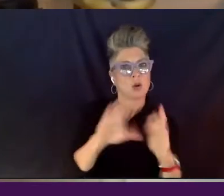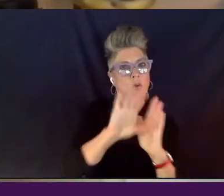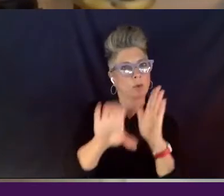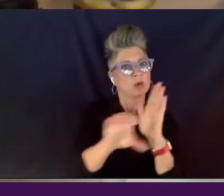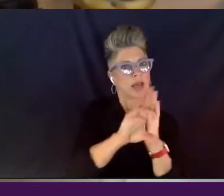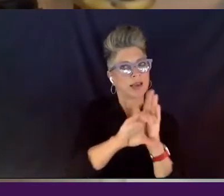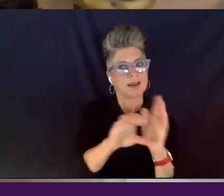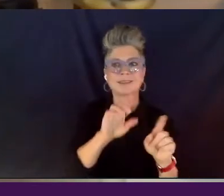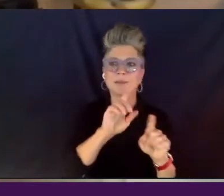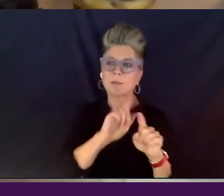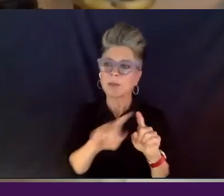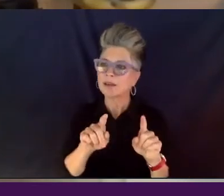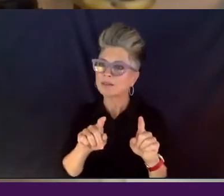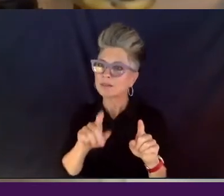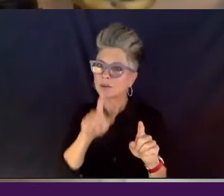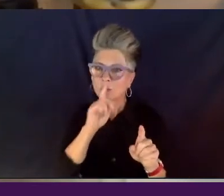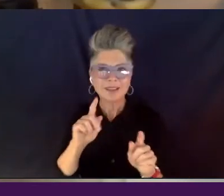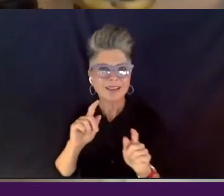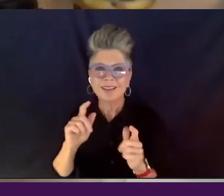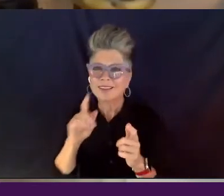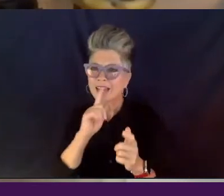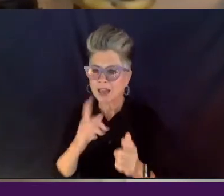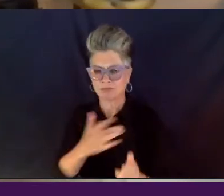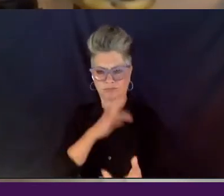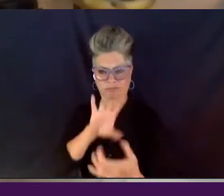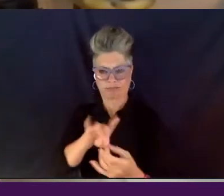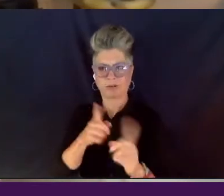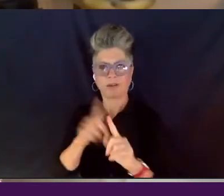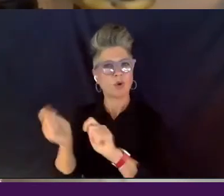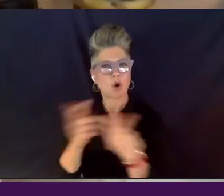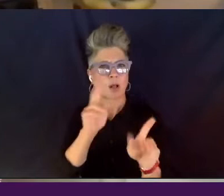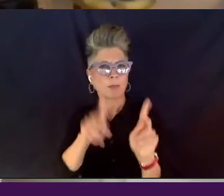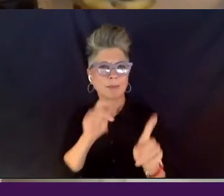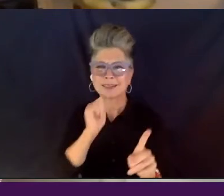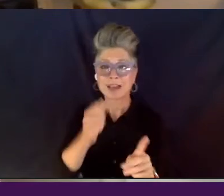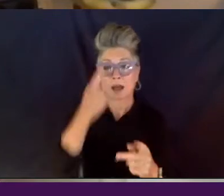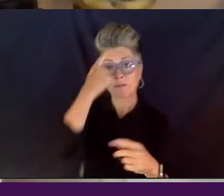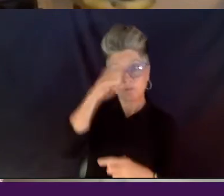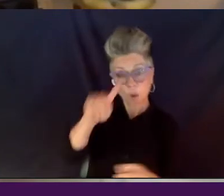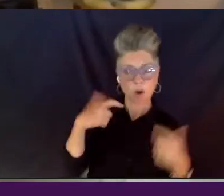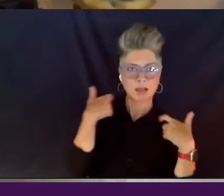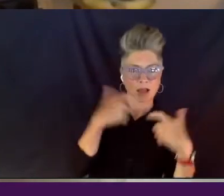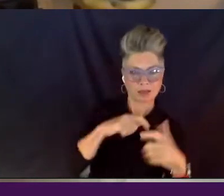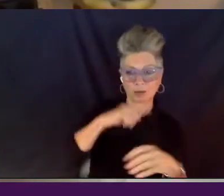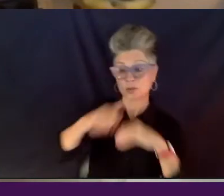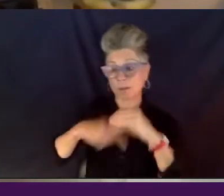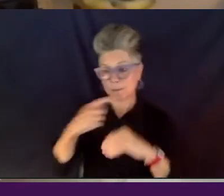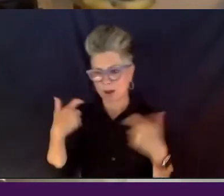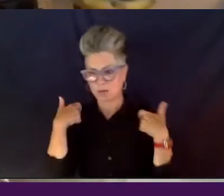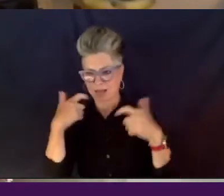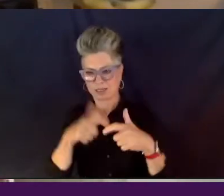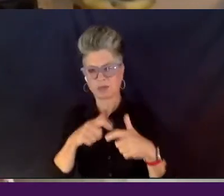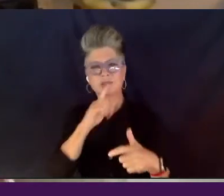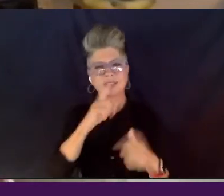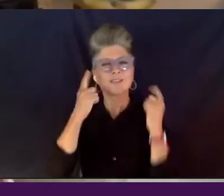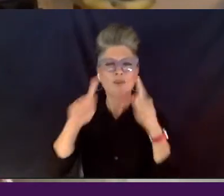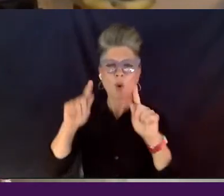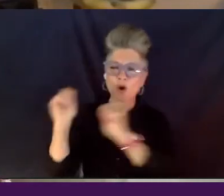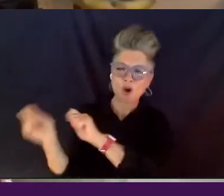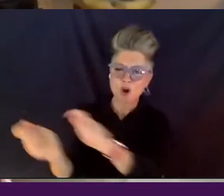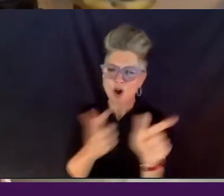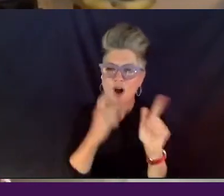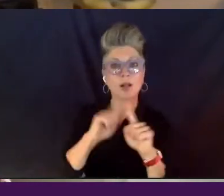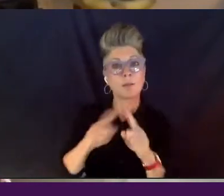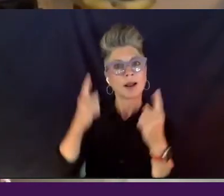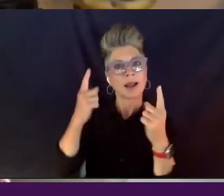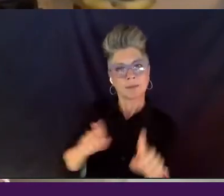it's not like a project that is only for Latinos about Latinos. It's really for everyone. It just happens to be through this, uh, this lens of, of who